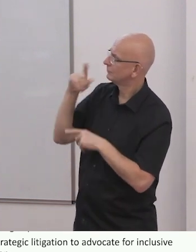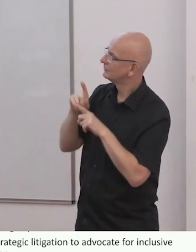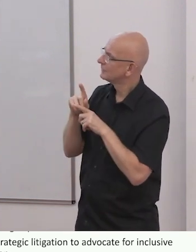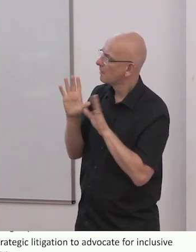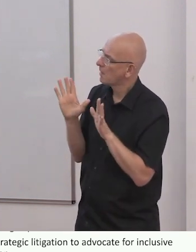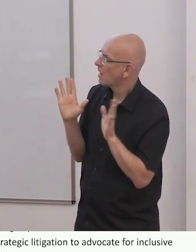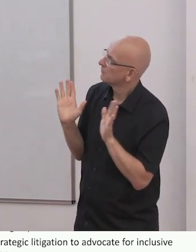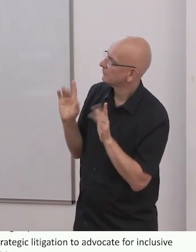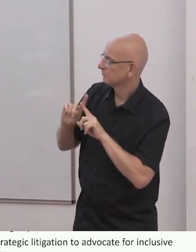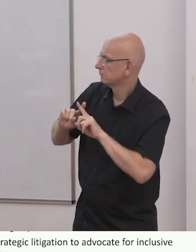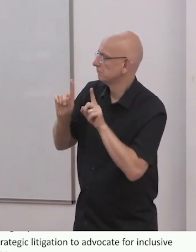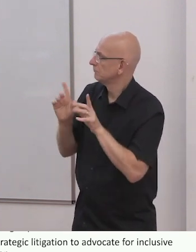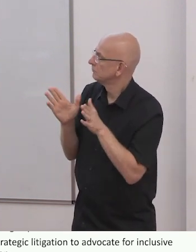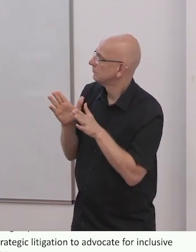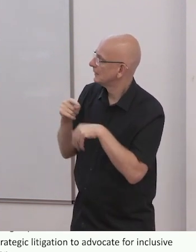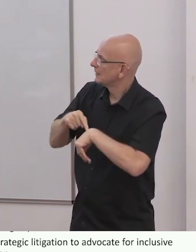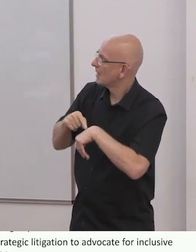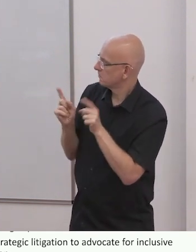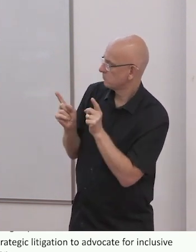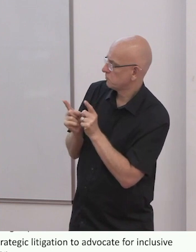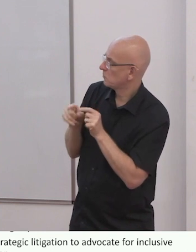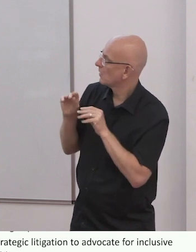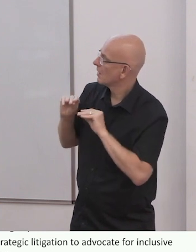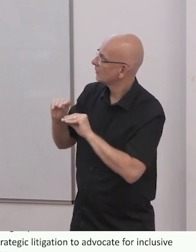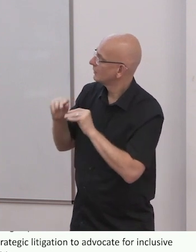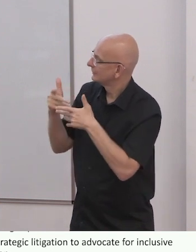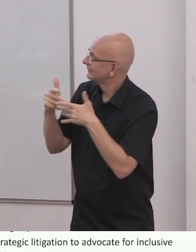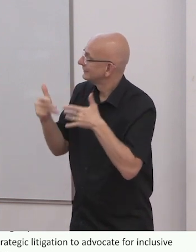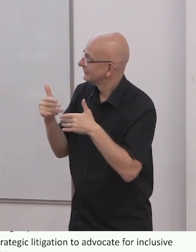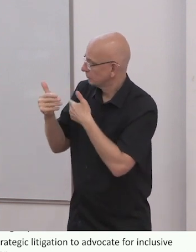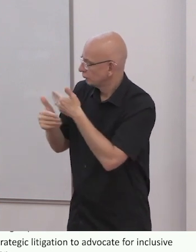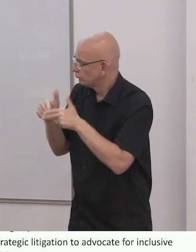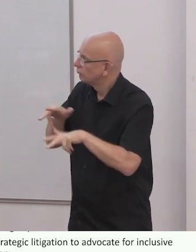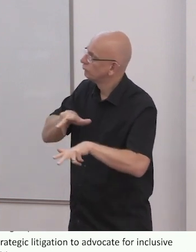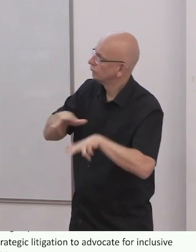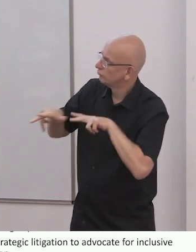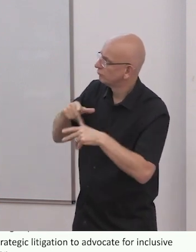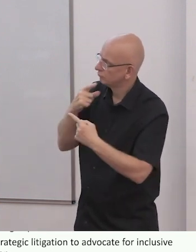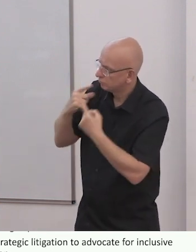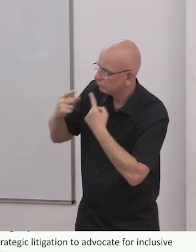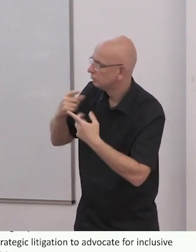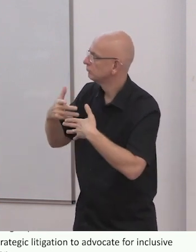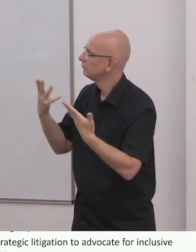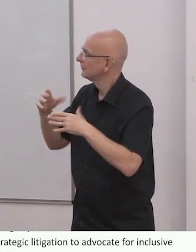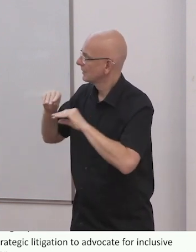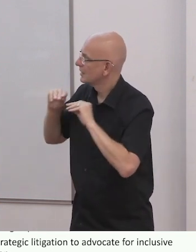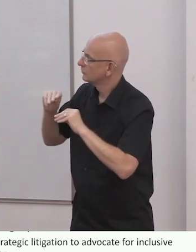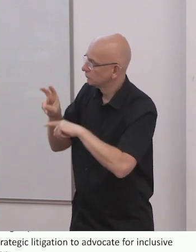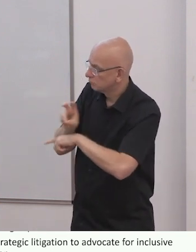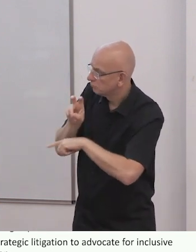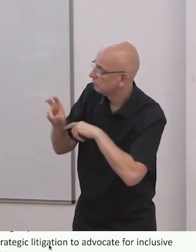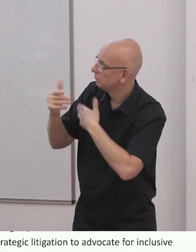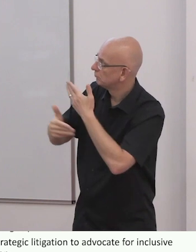monitoring reports, using strategic litigation to advocate for inclusive education, etc.